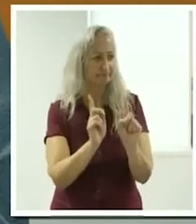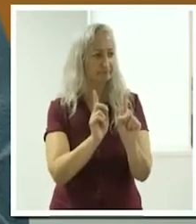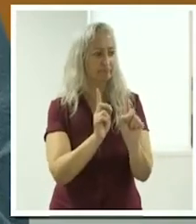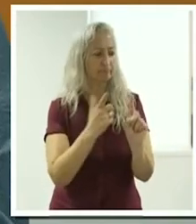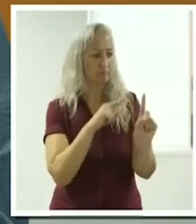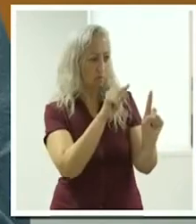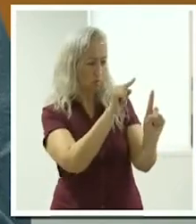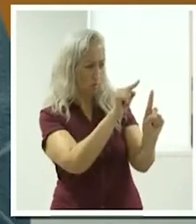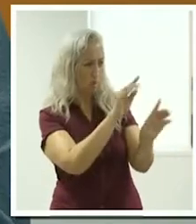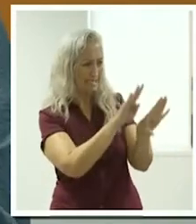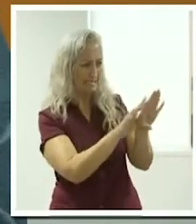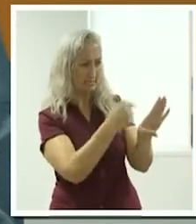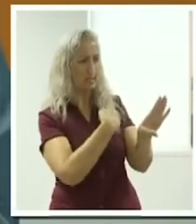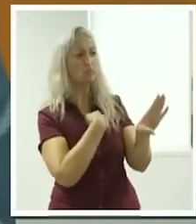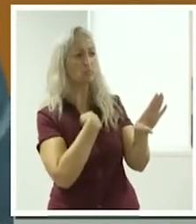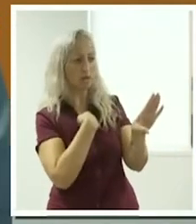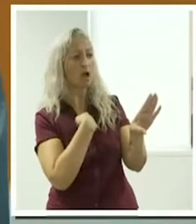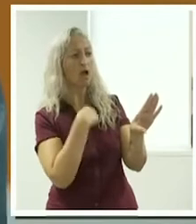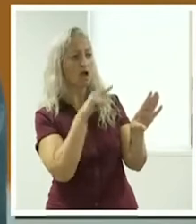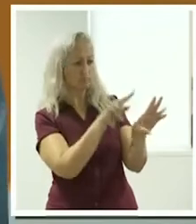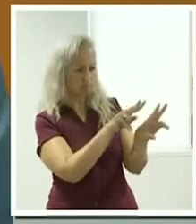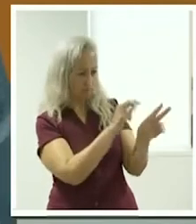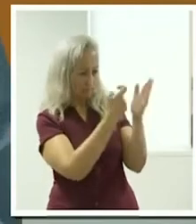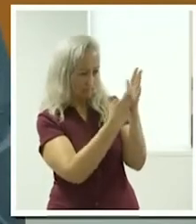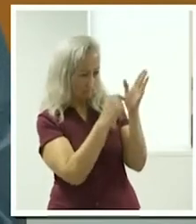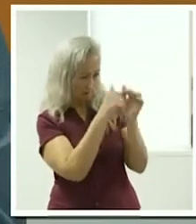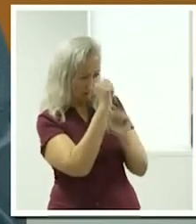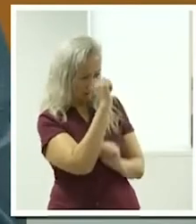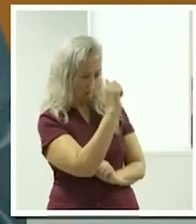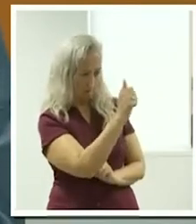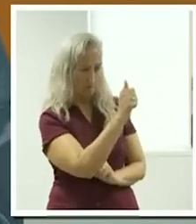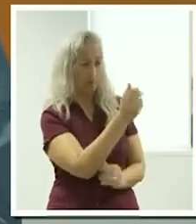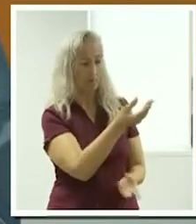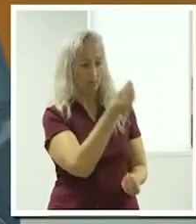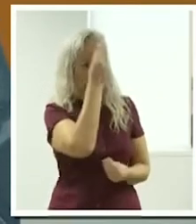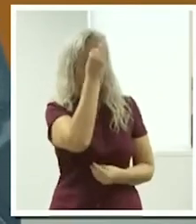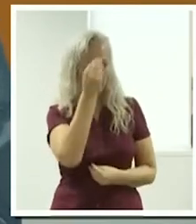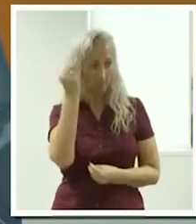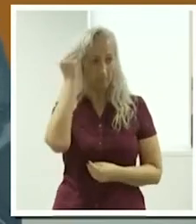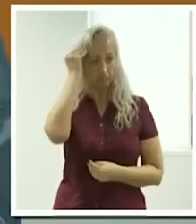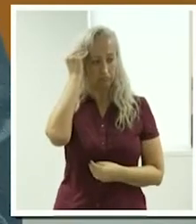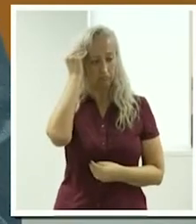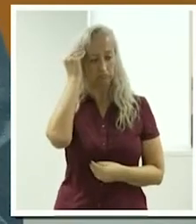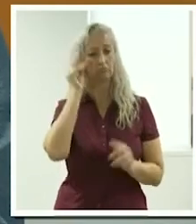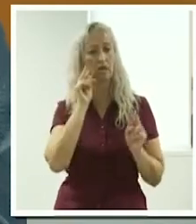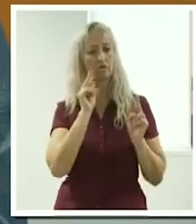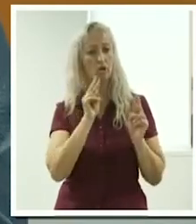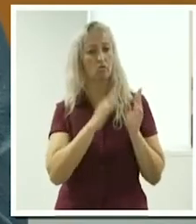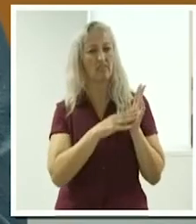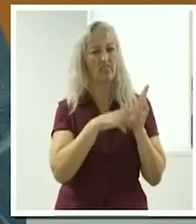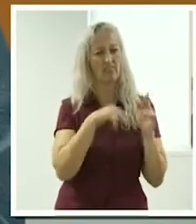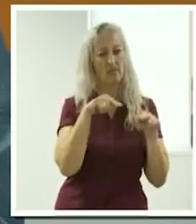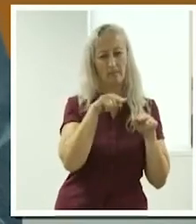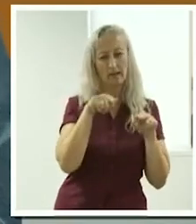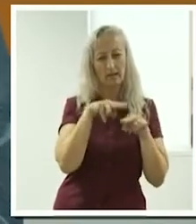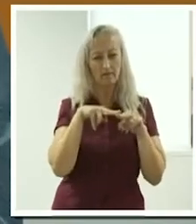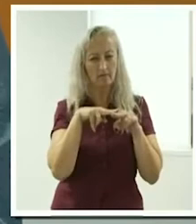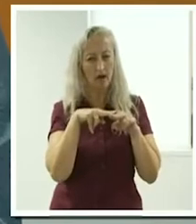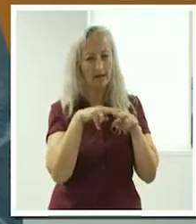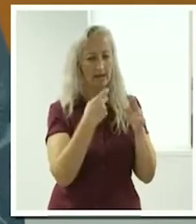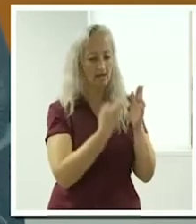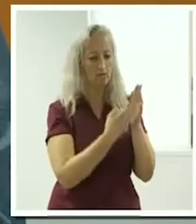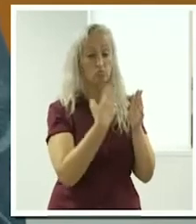get to and looked at the rate they were charging from Monday to Friday and obviously the weekend